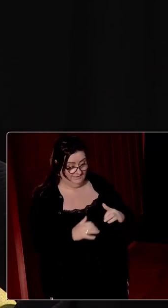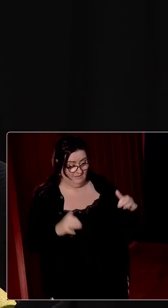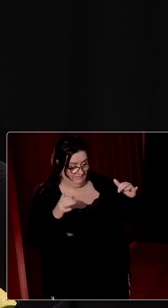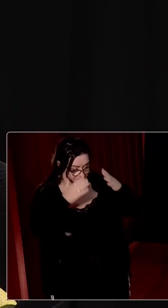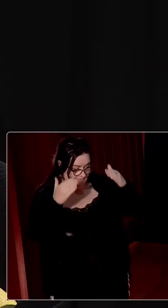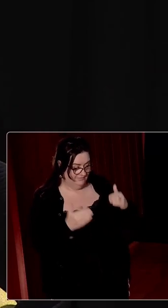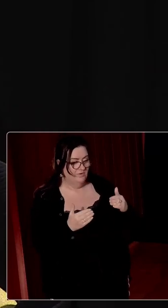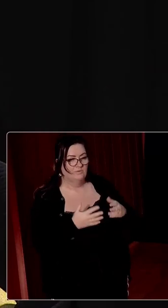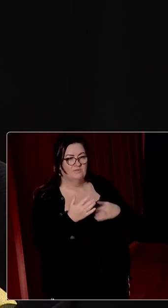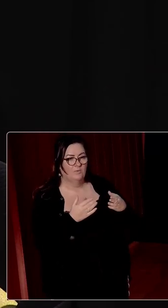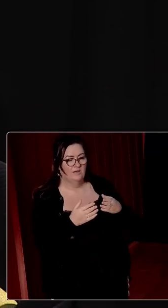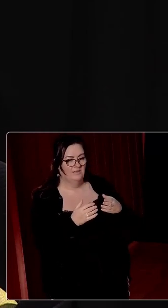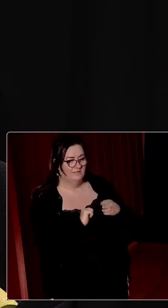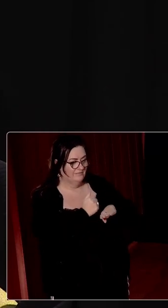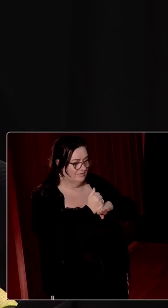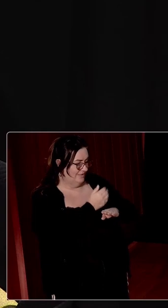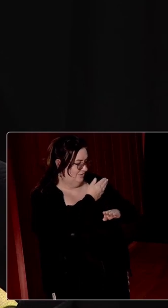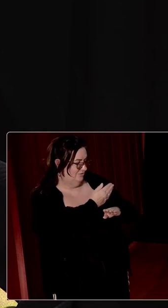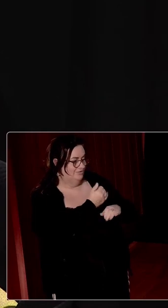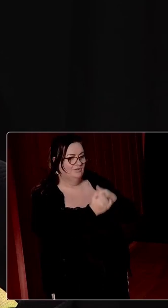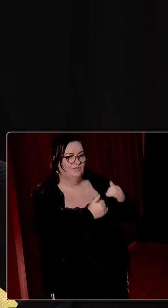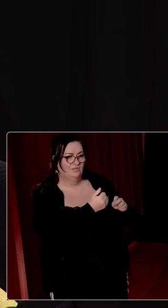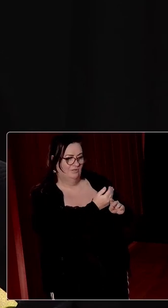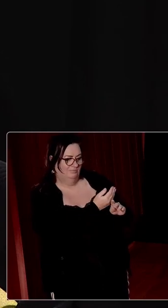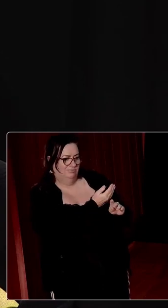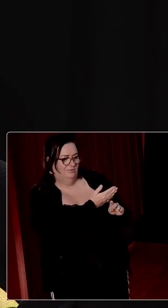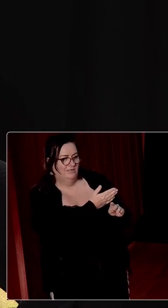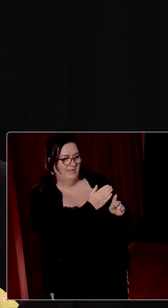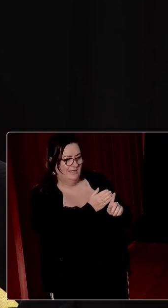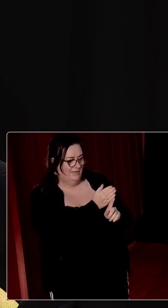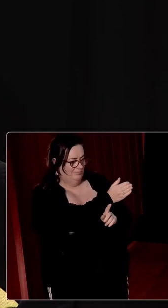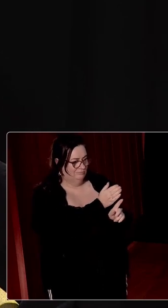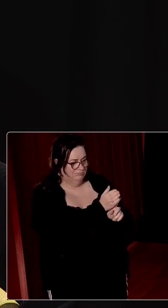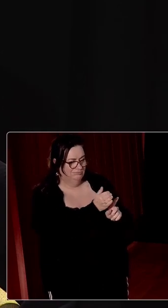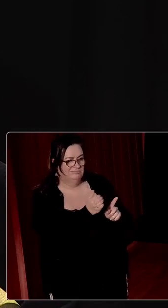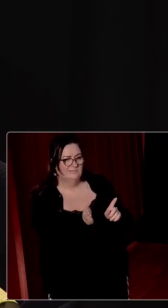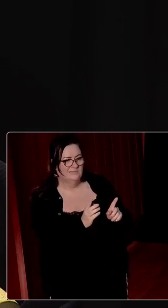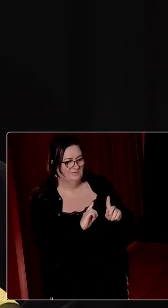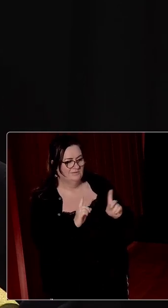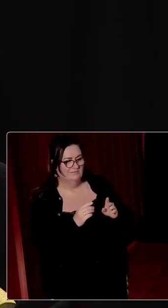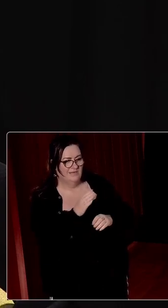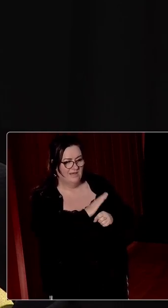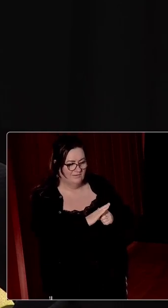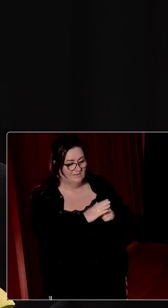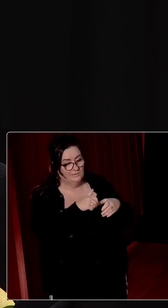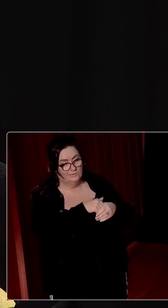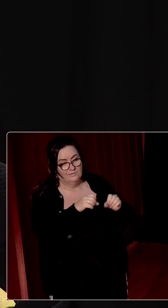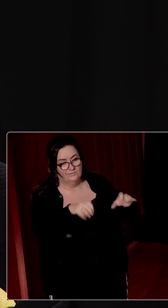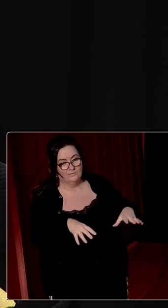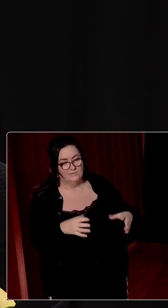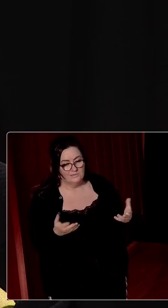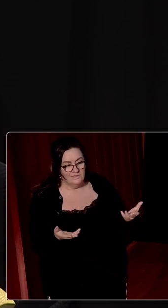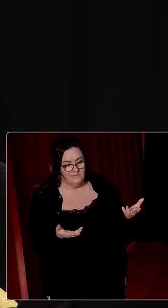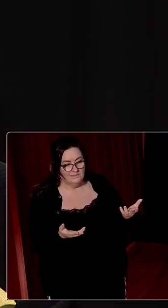centred around, those foundational years and the diversion into other areas, including, of course, the